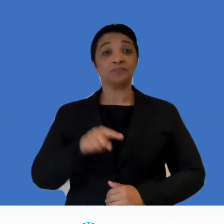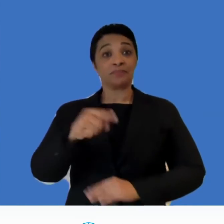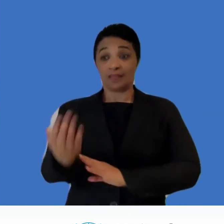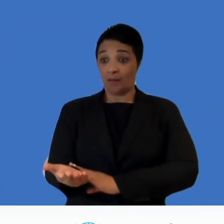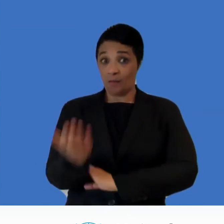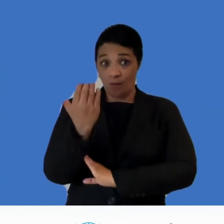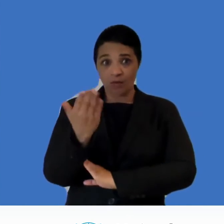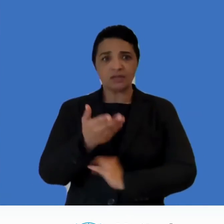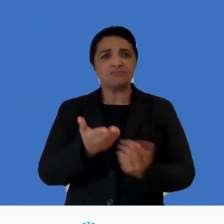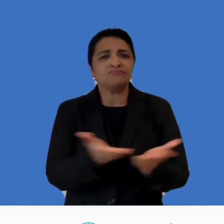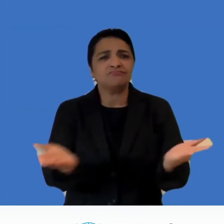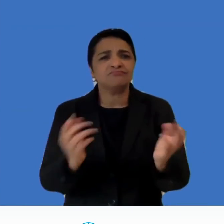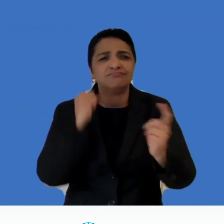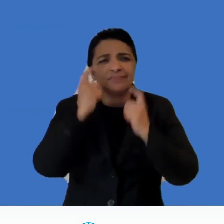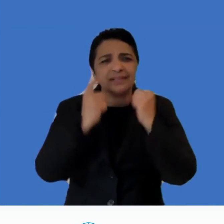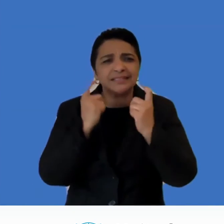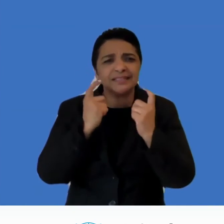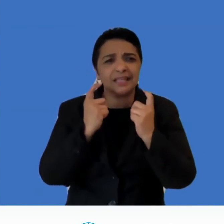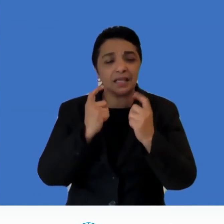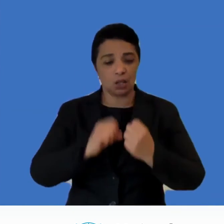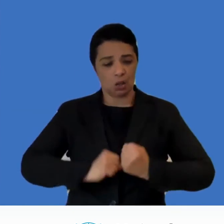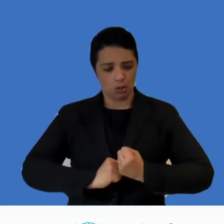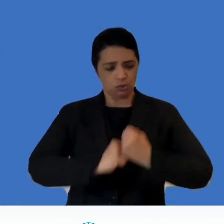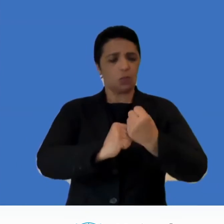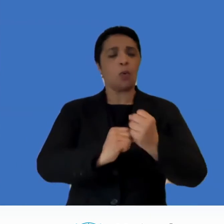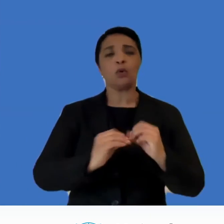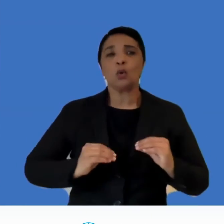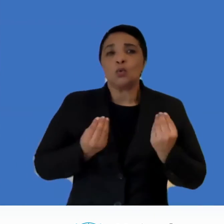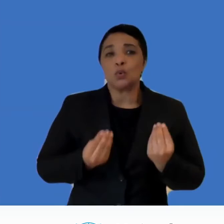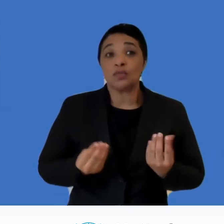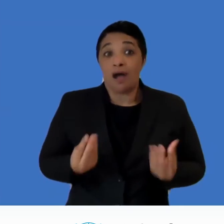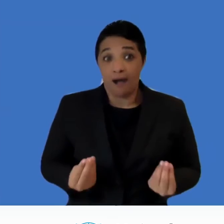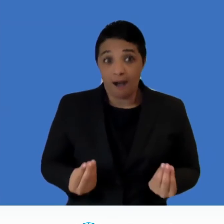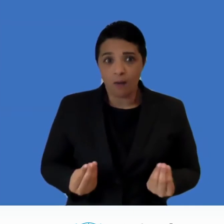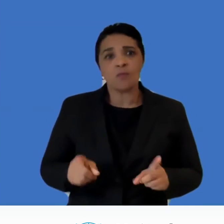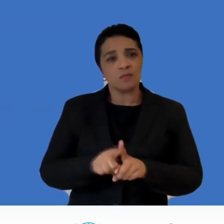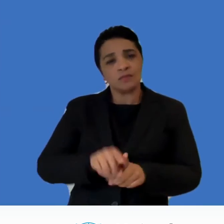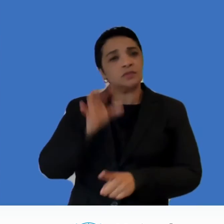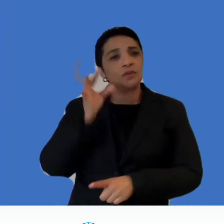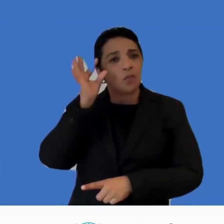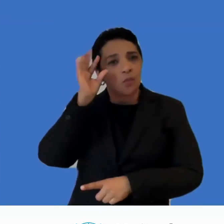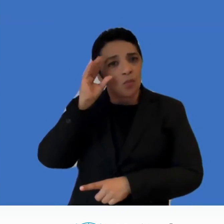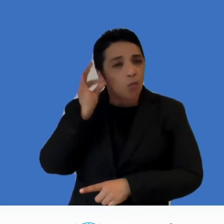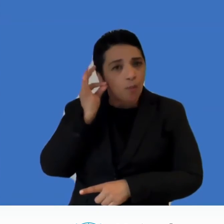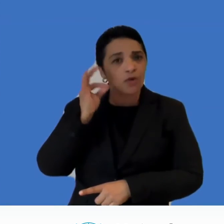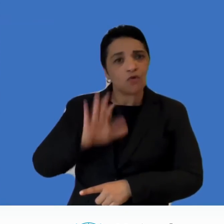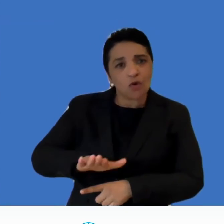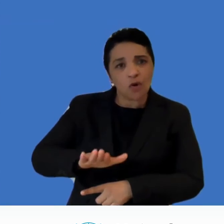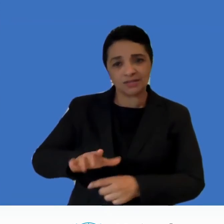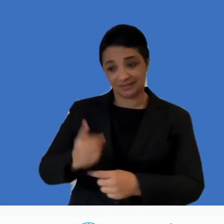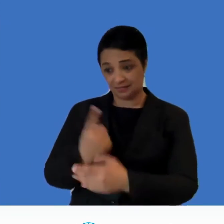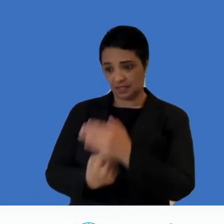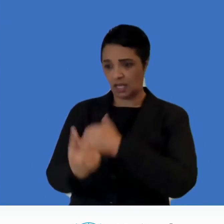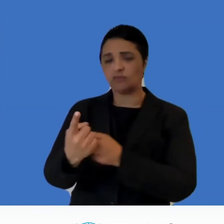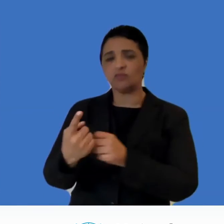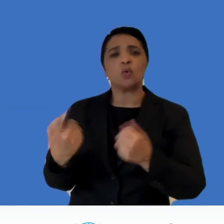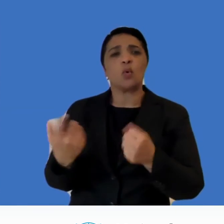on how you have been supporting the youth especially the women and girls whether individually or in your work units